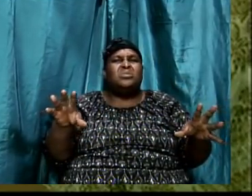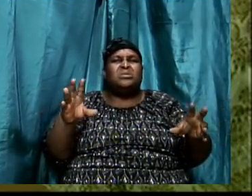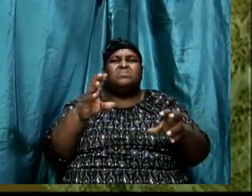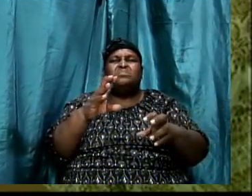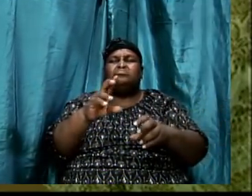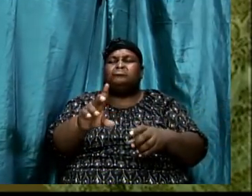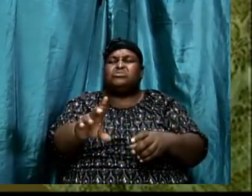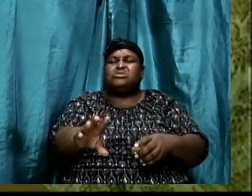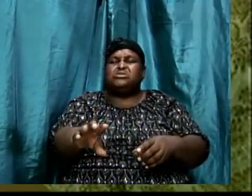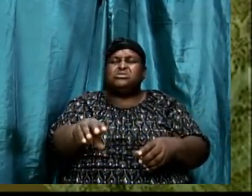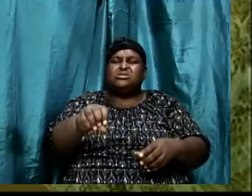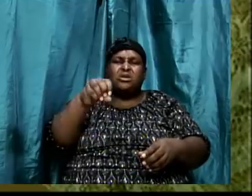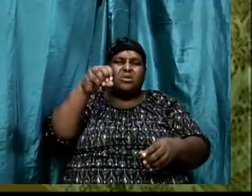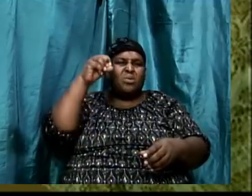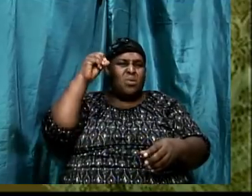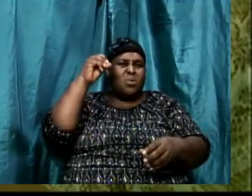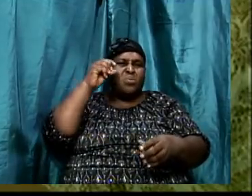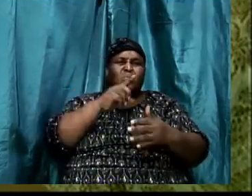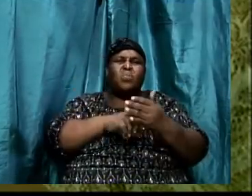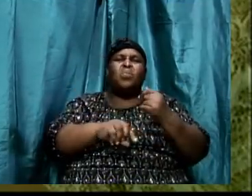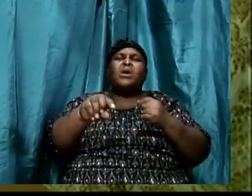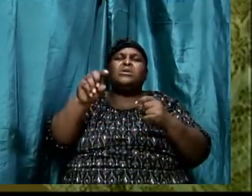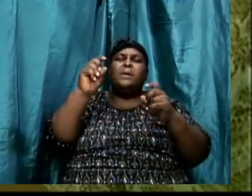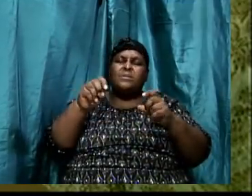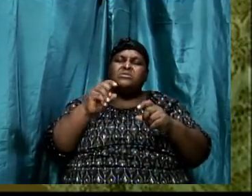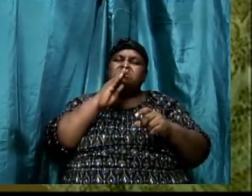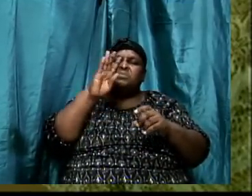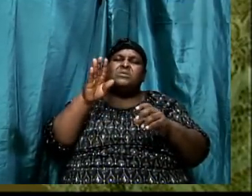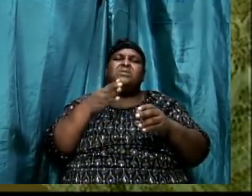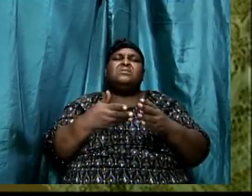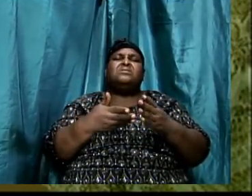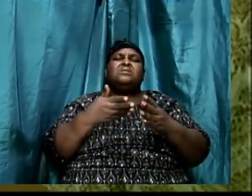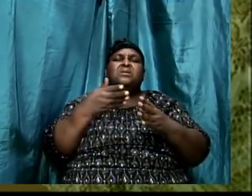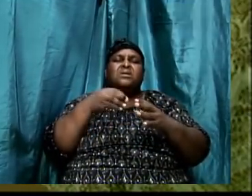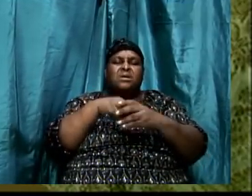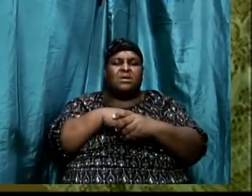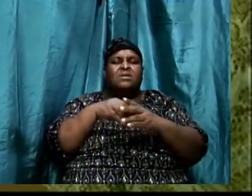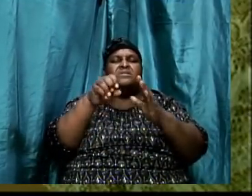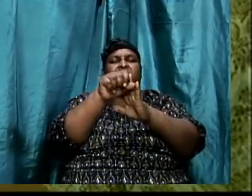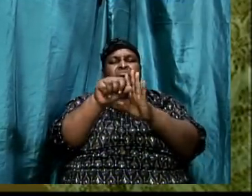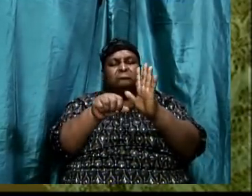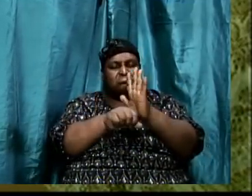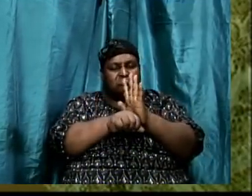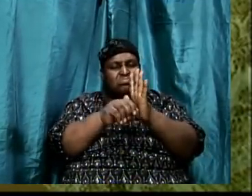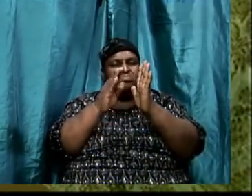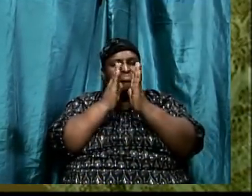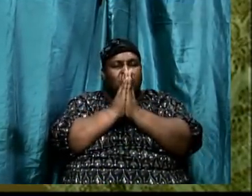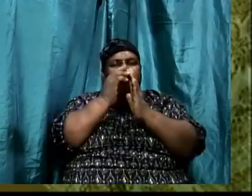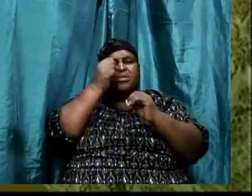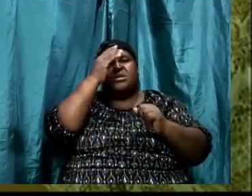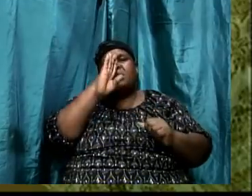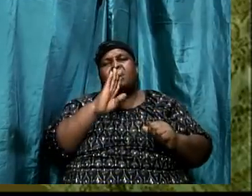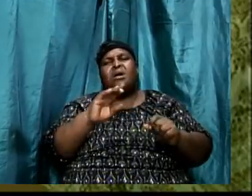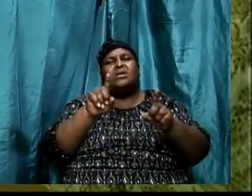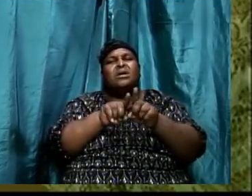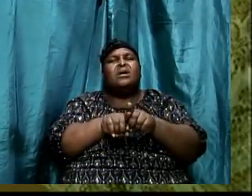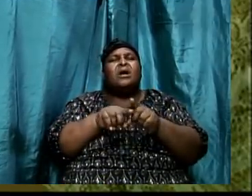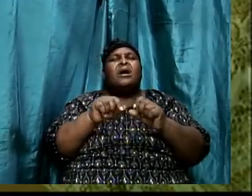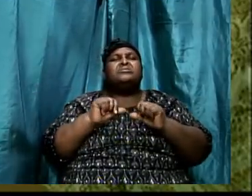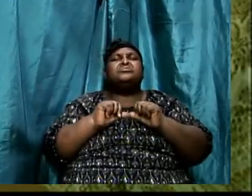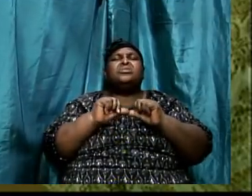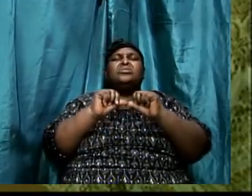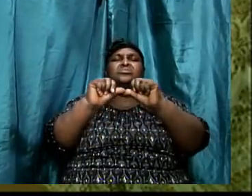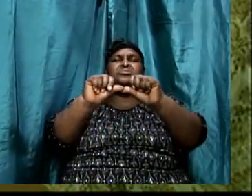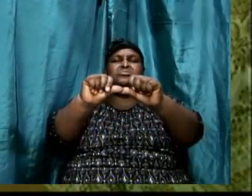pull out of the scriptures what is supposed to be there. I pray God that we will as we go forward